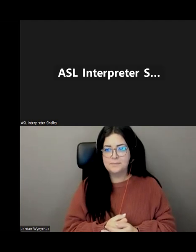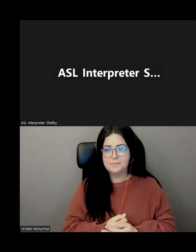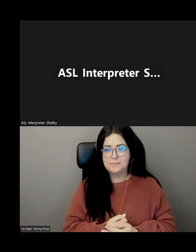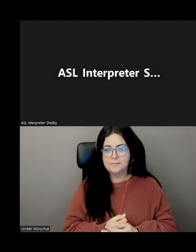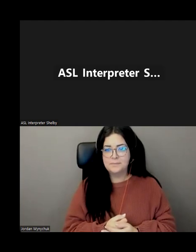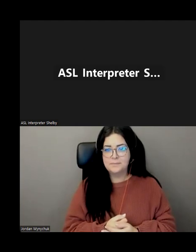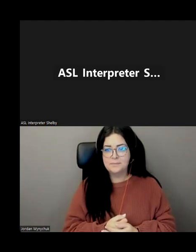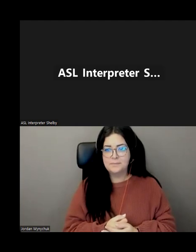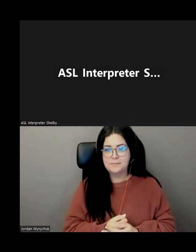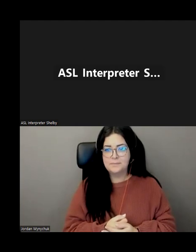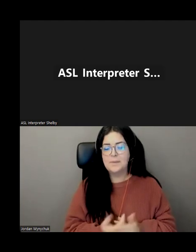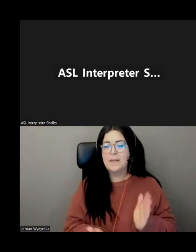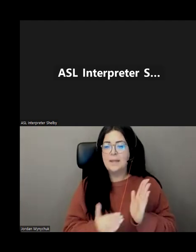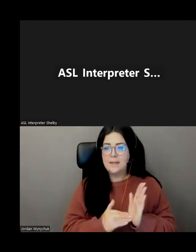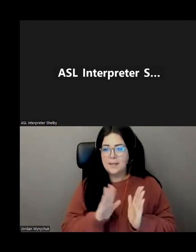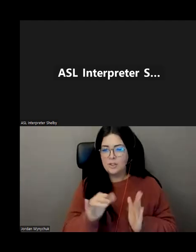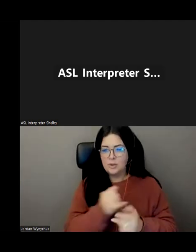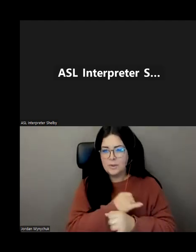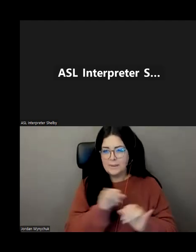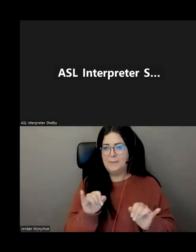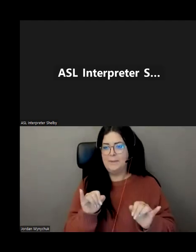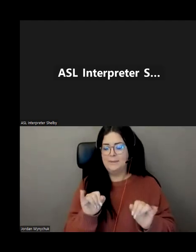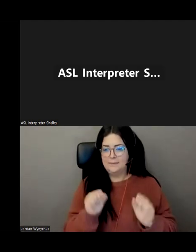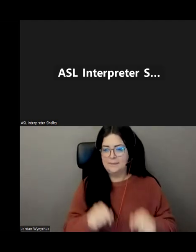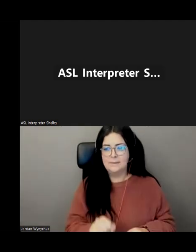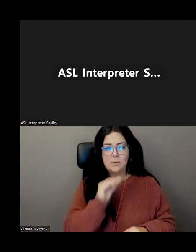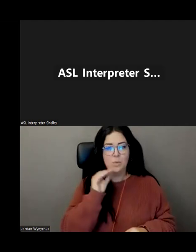again it'll help you maintain your independence and live at home safely